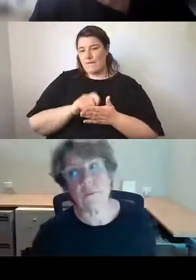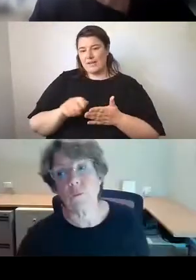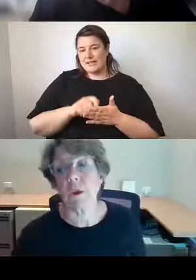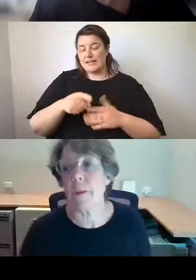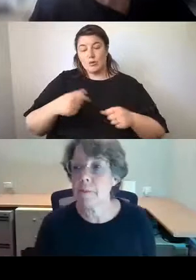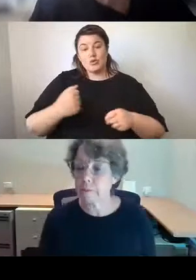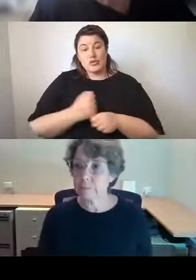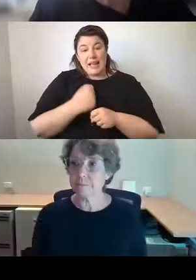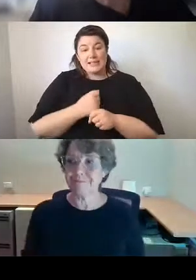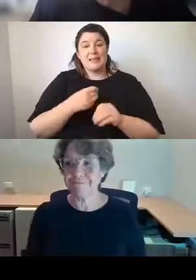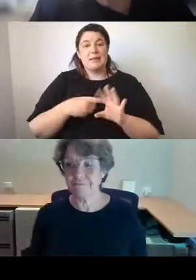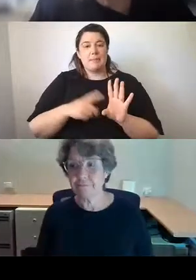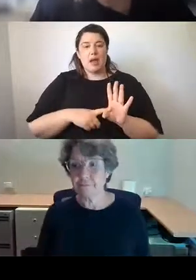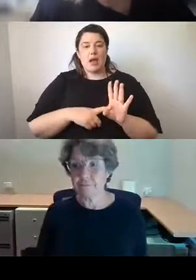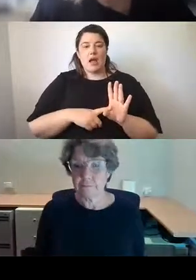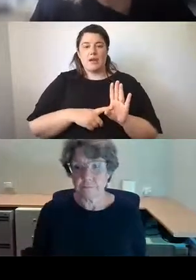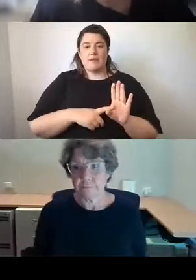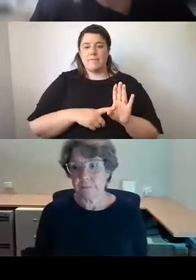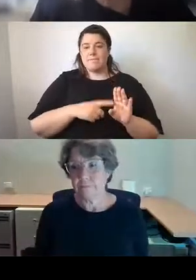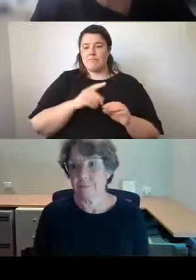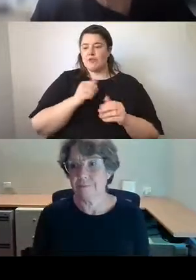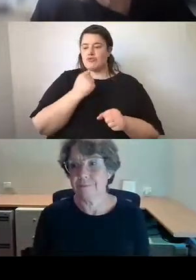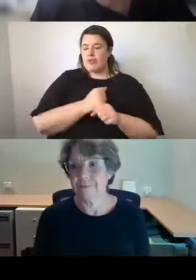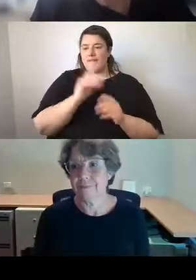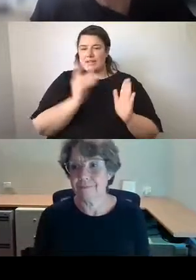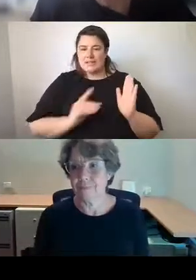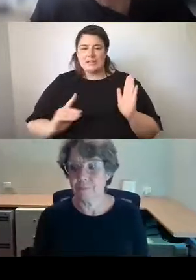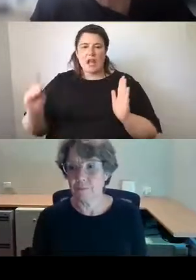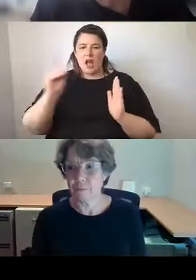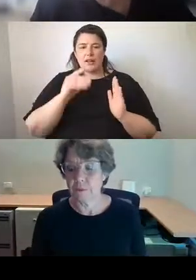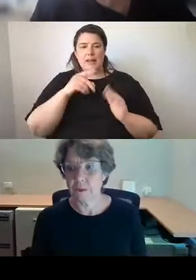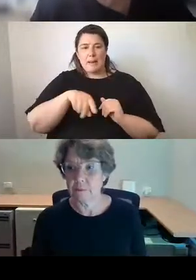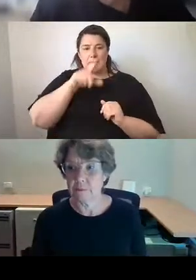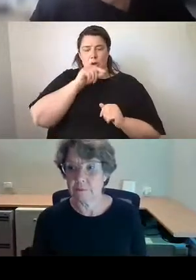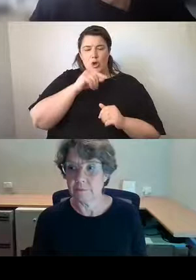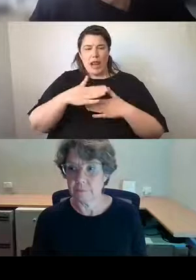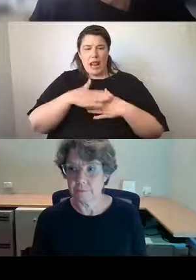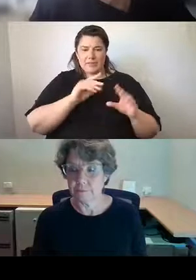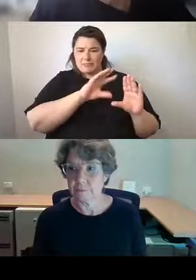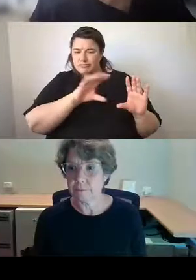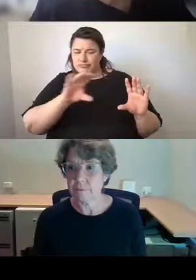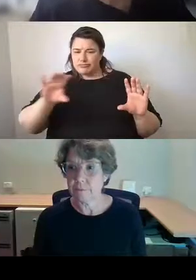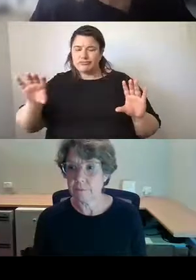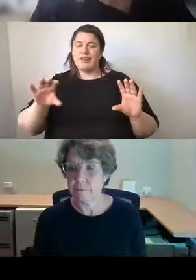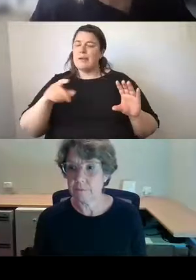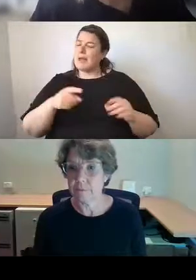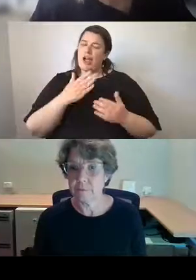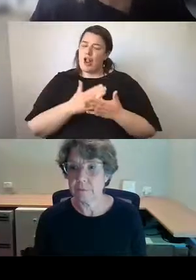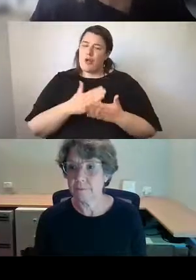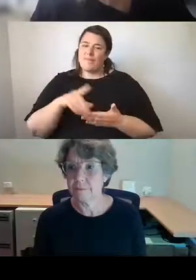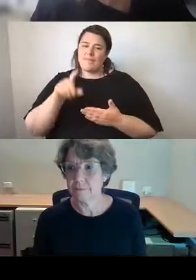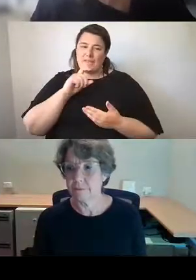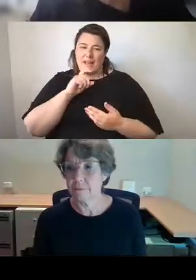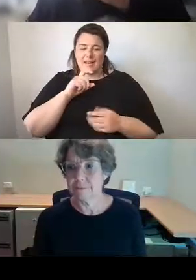created by Egg Picnic, a firm of graphic designers and obviously bird lovers. But they're a lot of fun